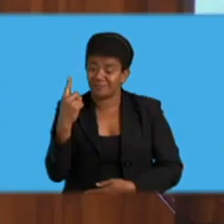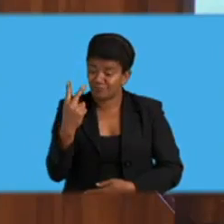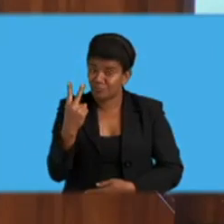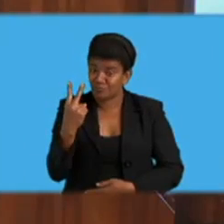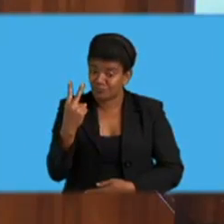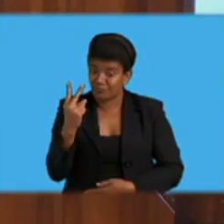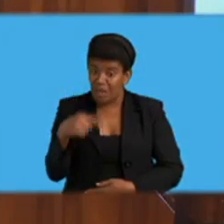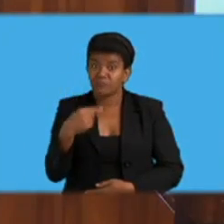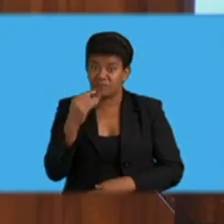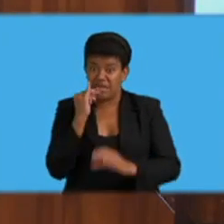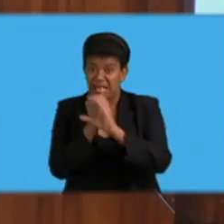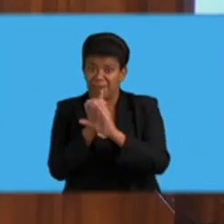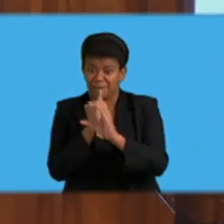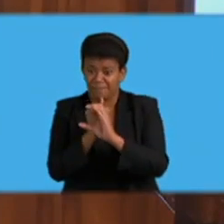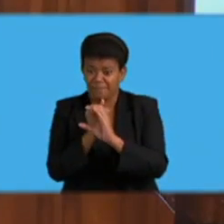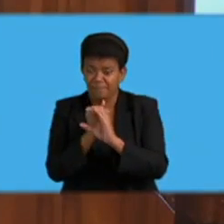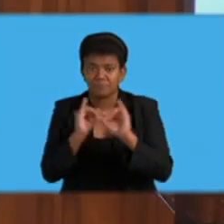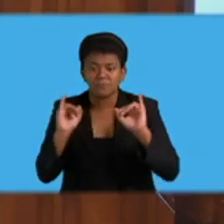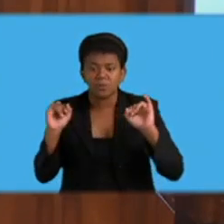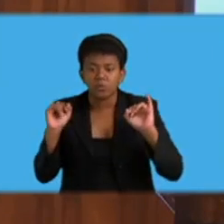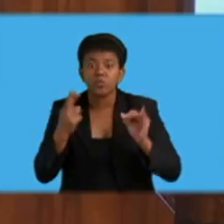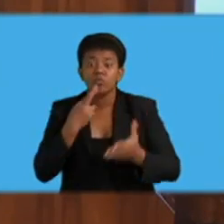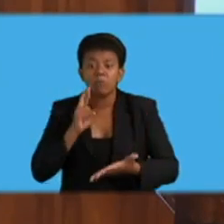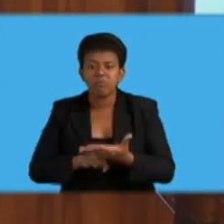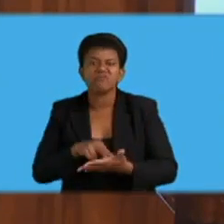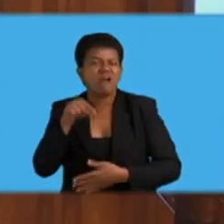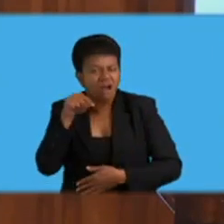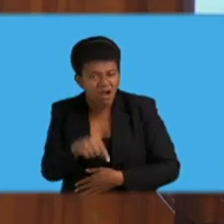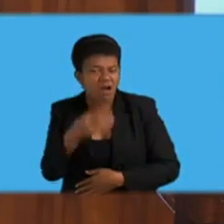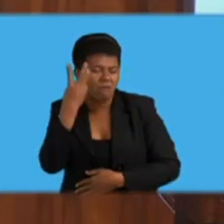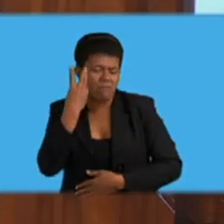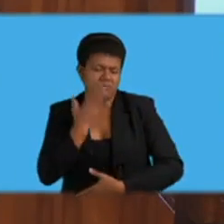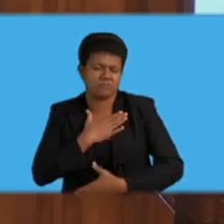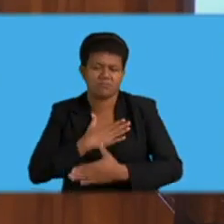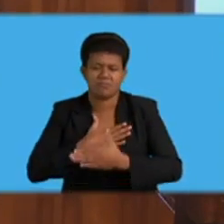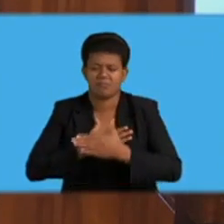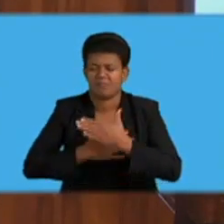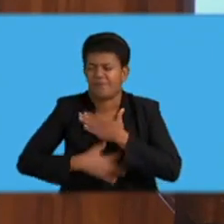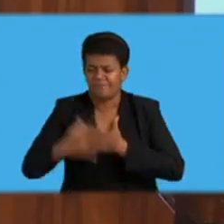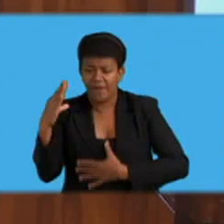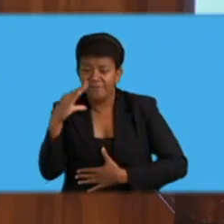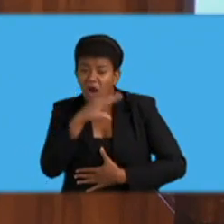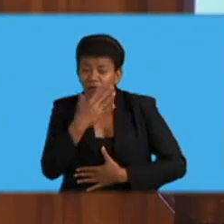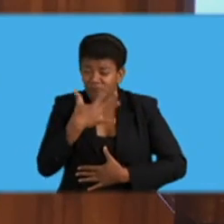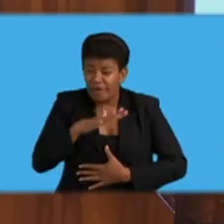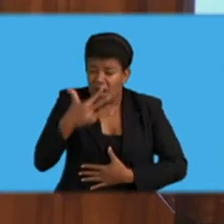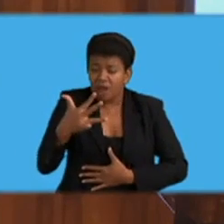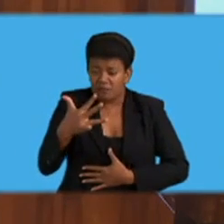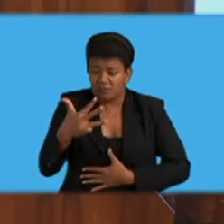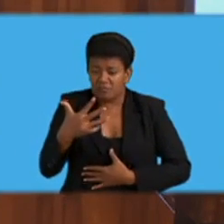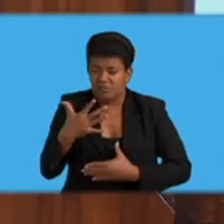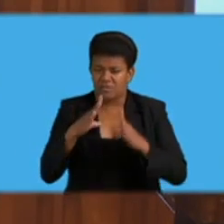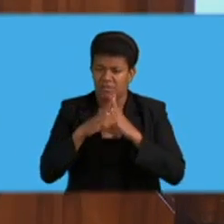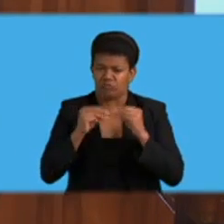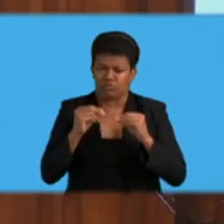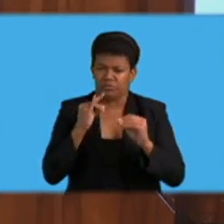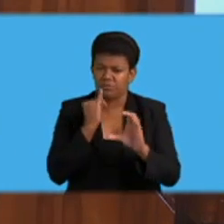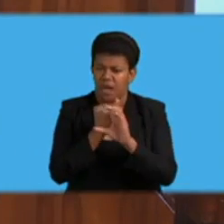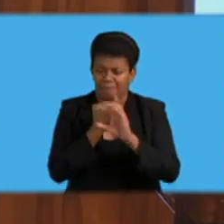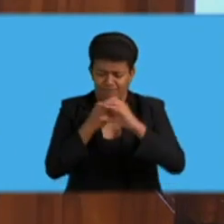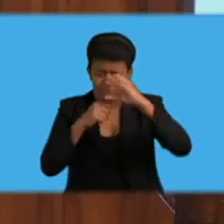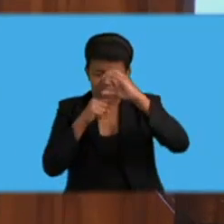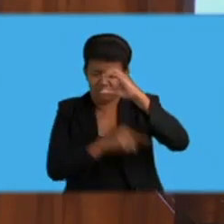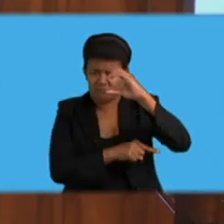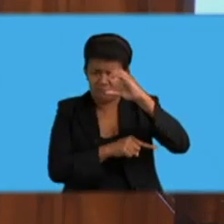where women were victims, 559 were sexual offences, which is 17